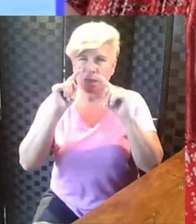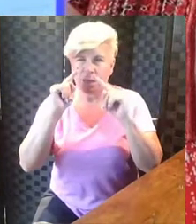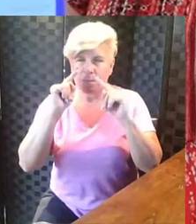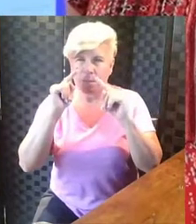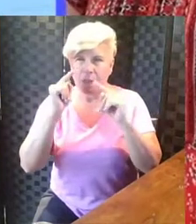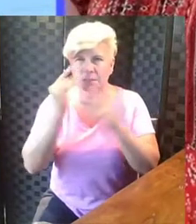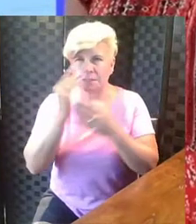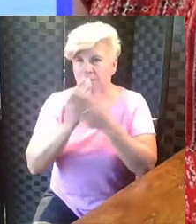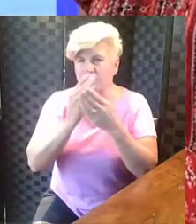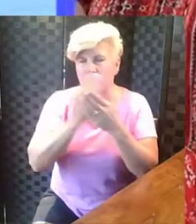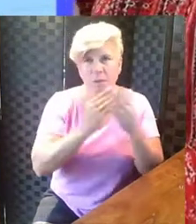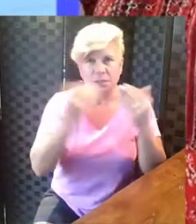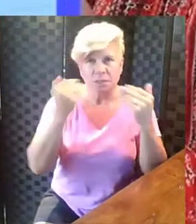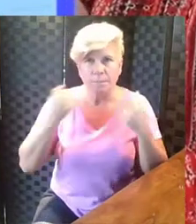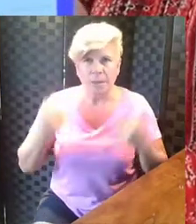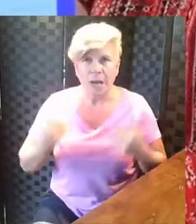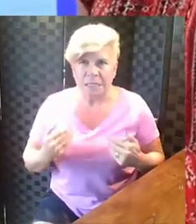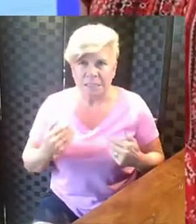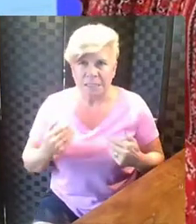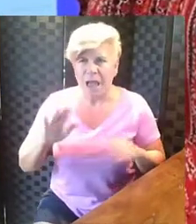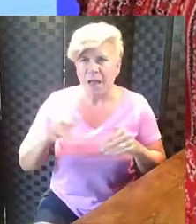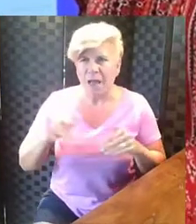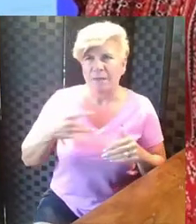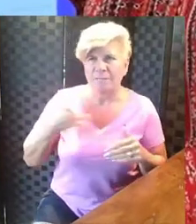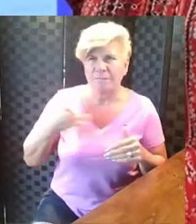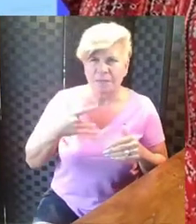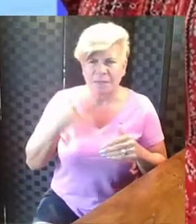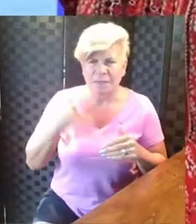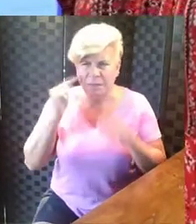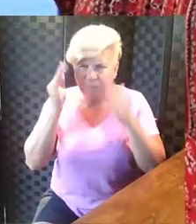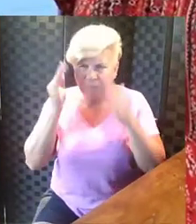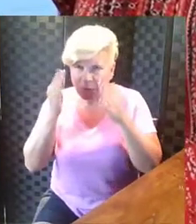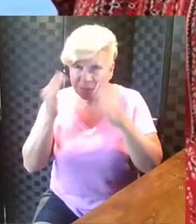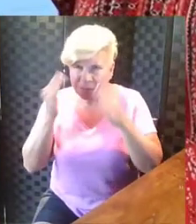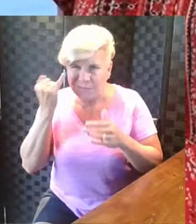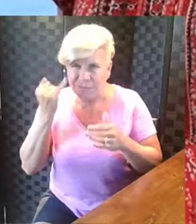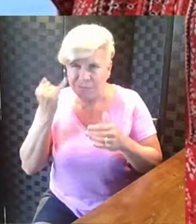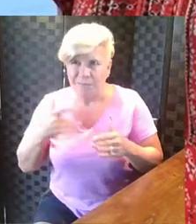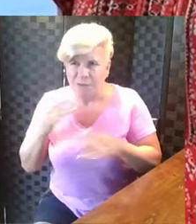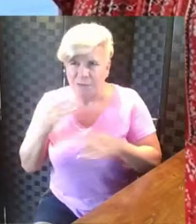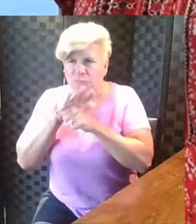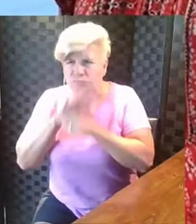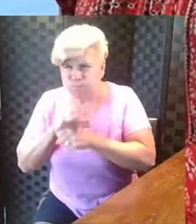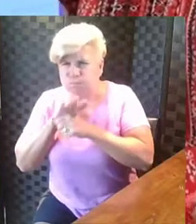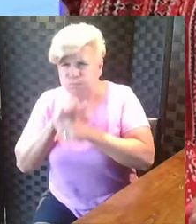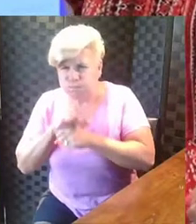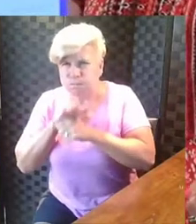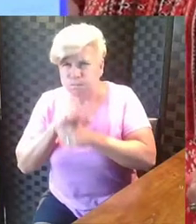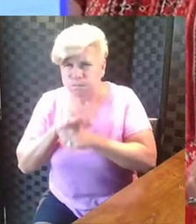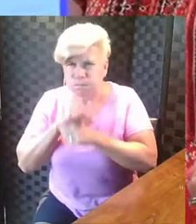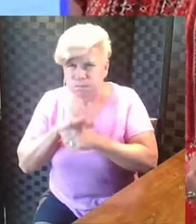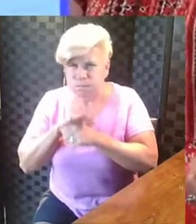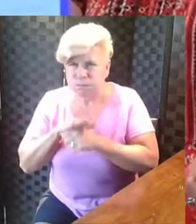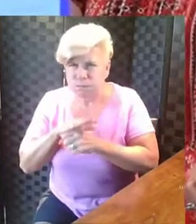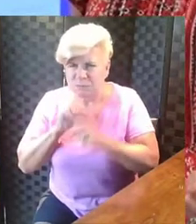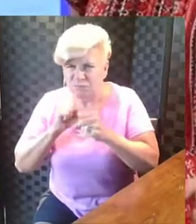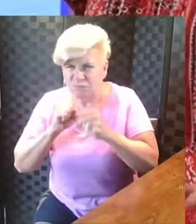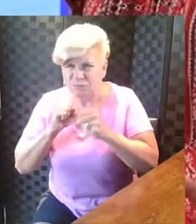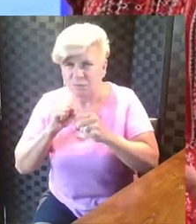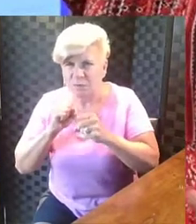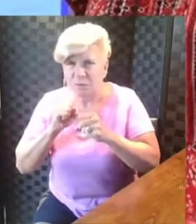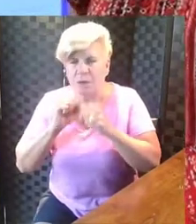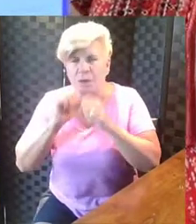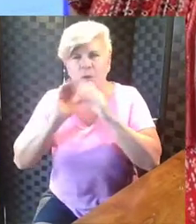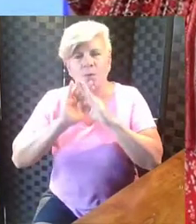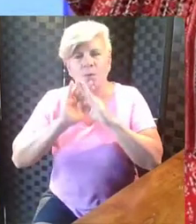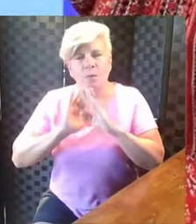how they feel and we're going to be mindful about them. And if they do feel stressed and kind of tense where your muscles feel tight,